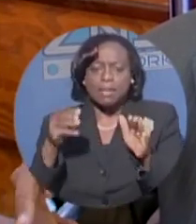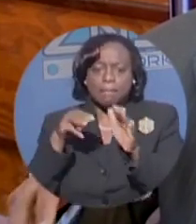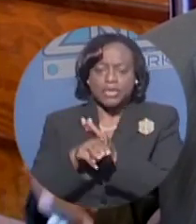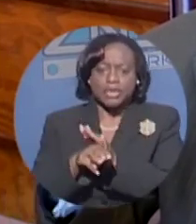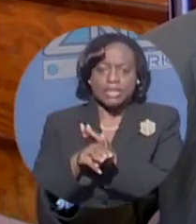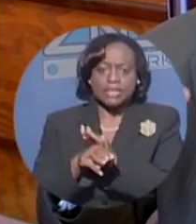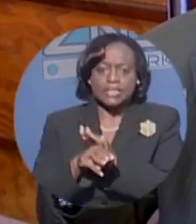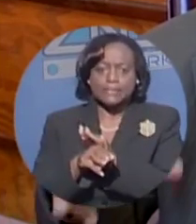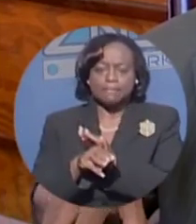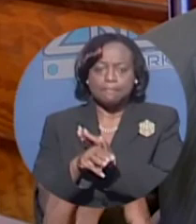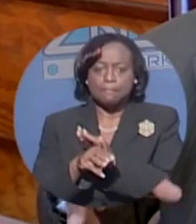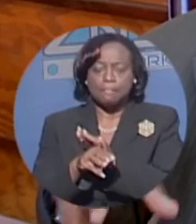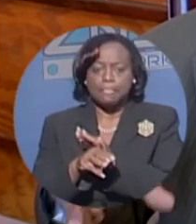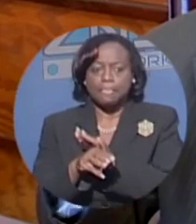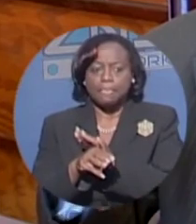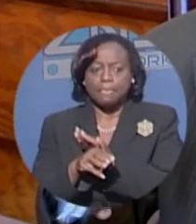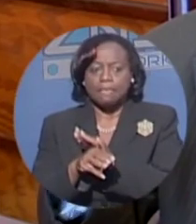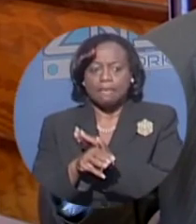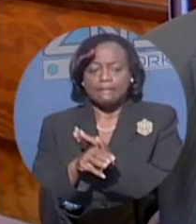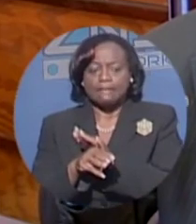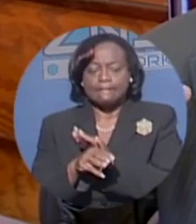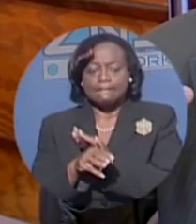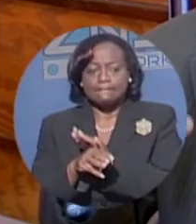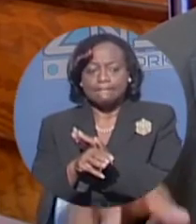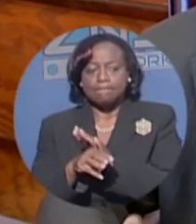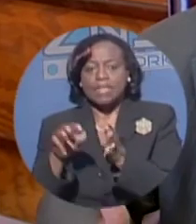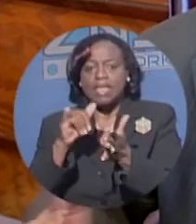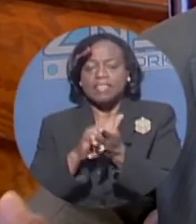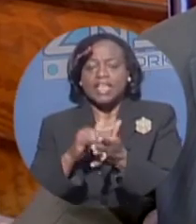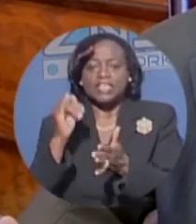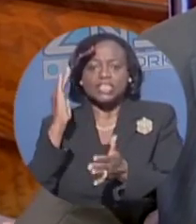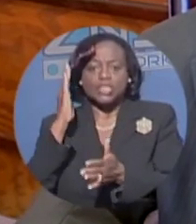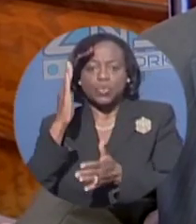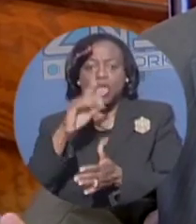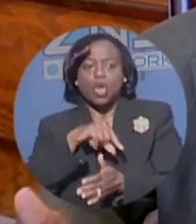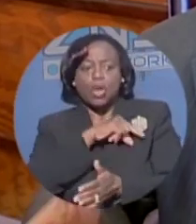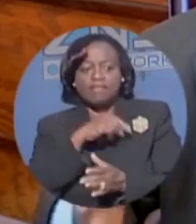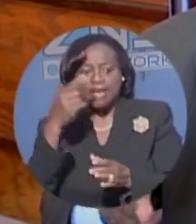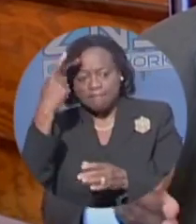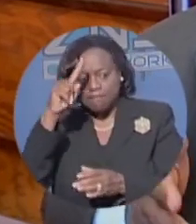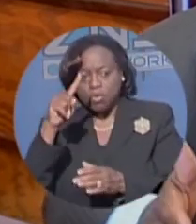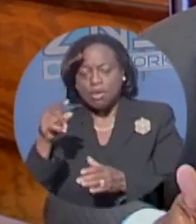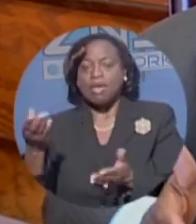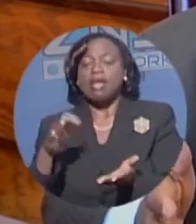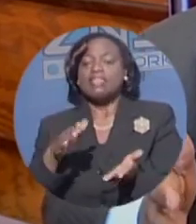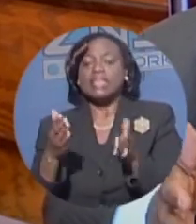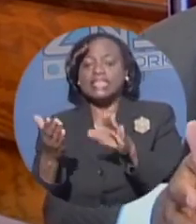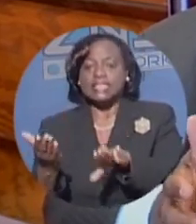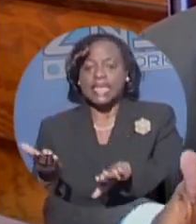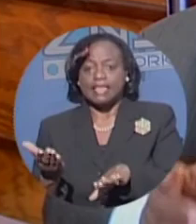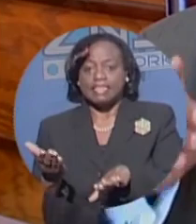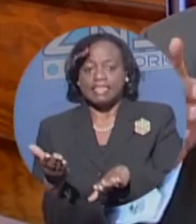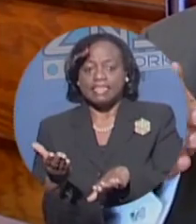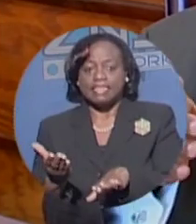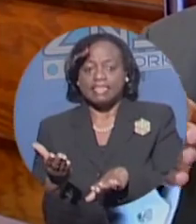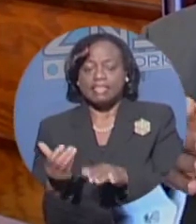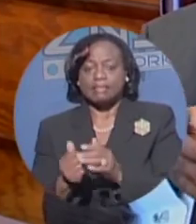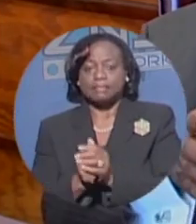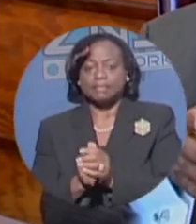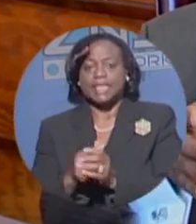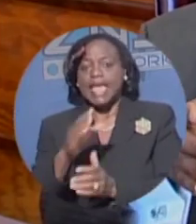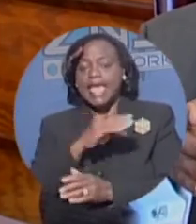codify that in the law, those gruesome types of murders that will qualify for the death penalty, those that will qualify